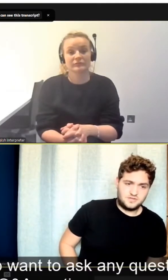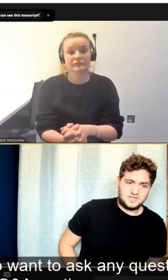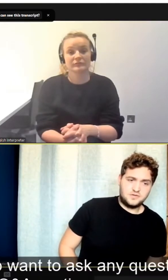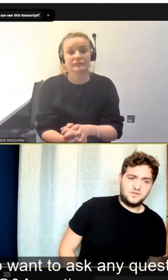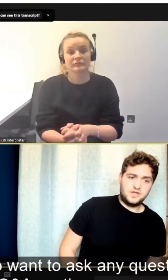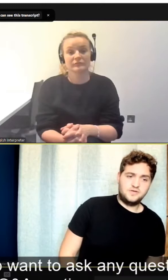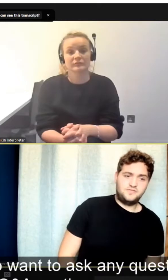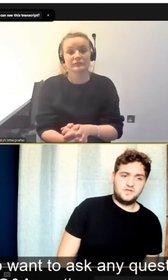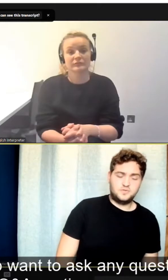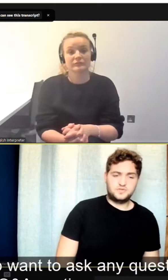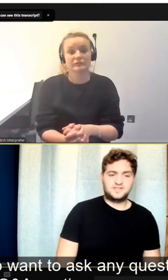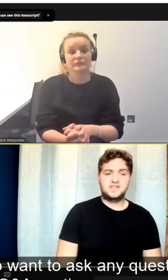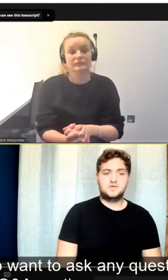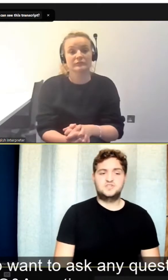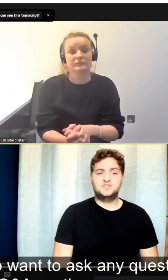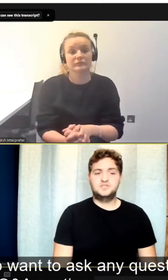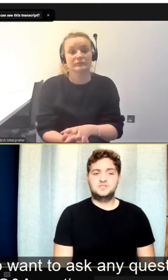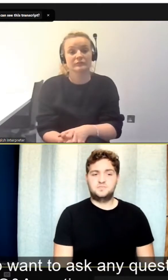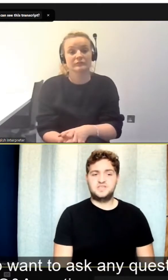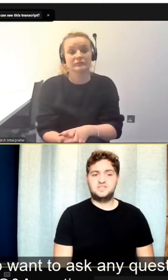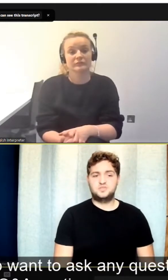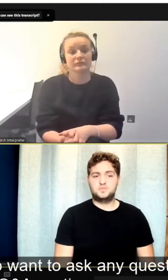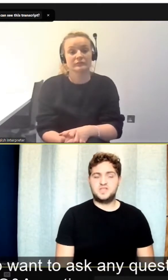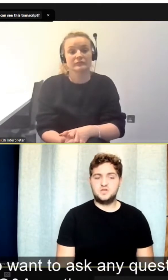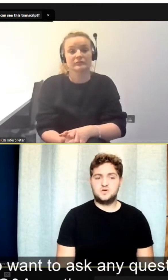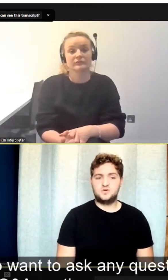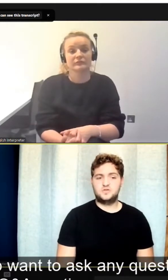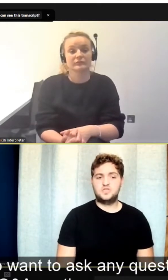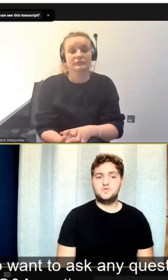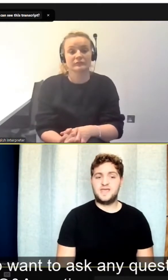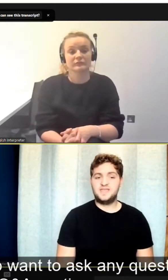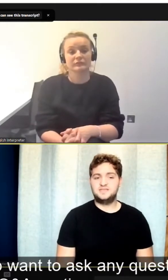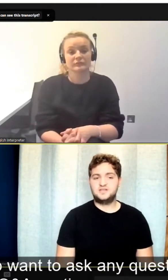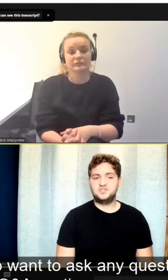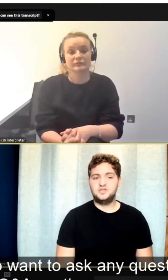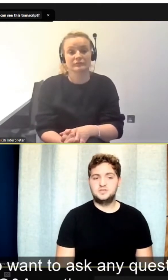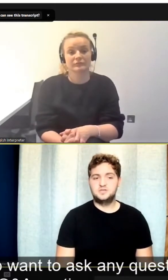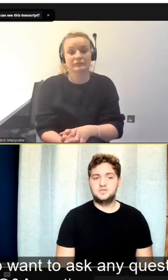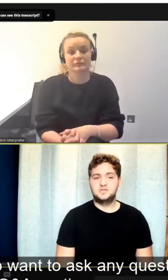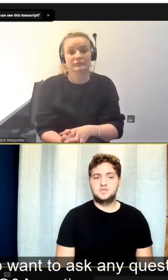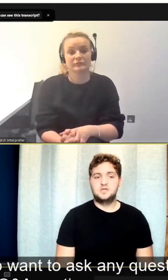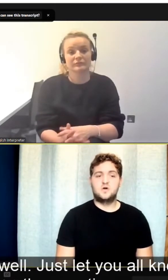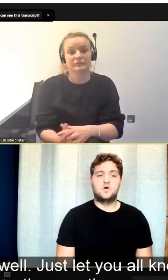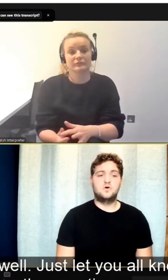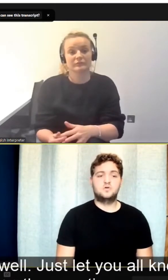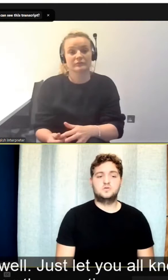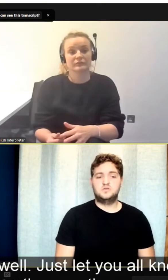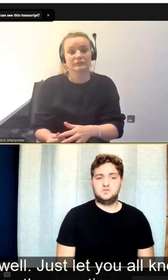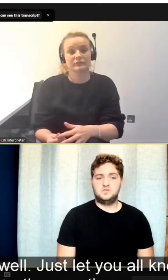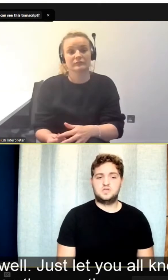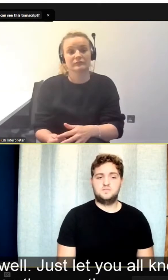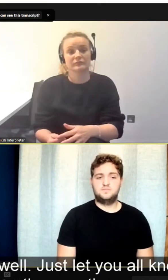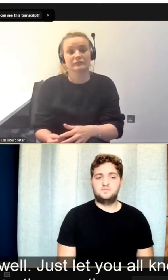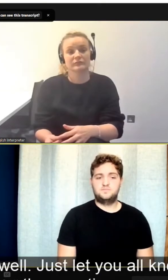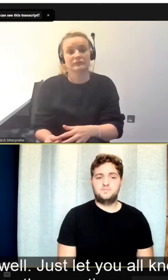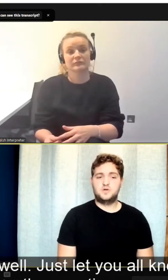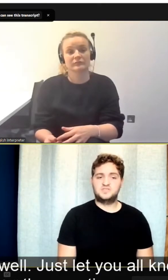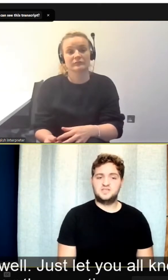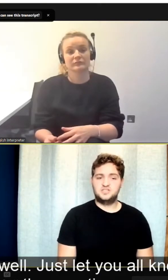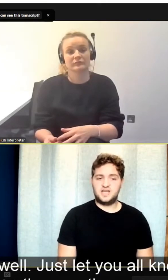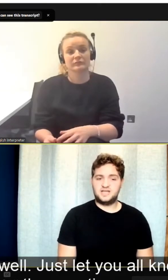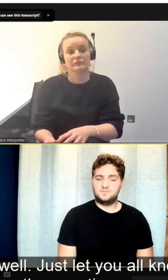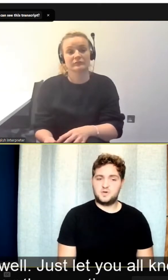So, just like you all know, if you do want to ask any questions, please do just put it in your Q&A section, or you can